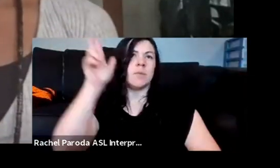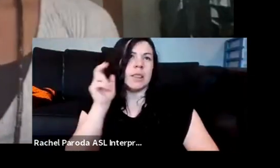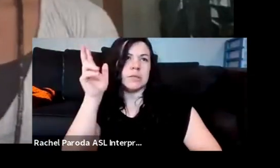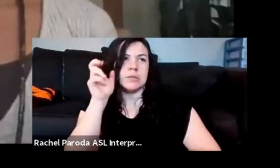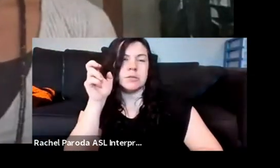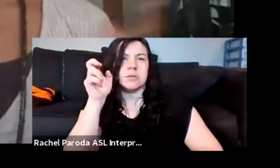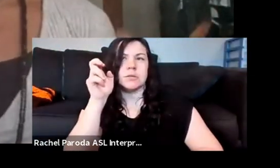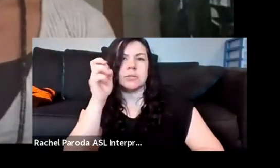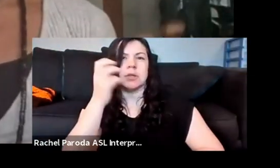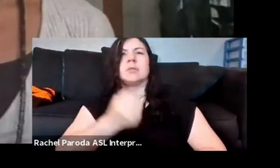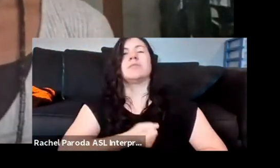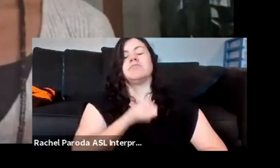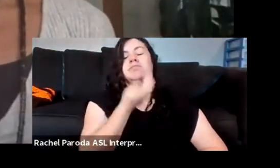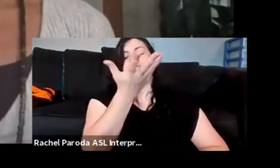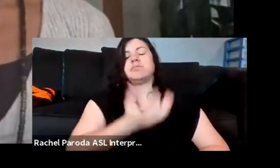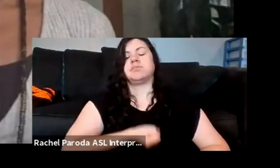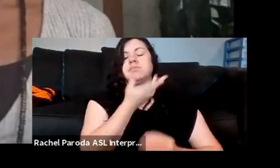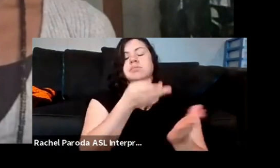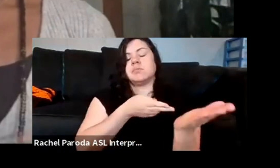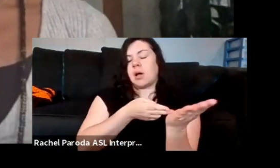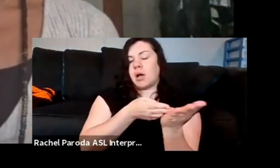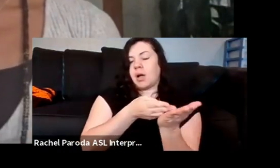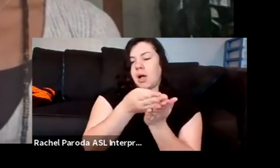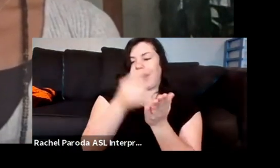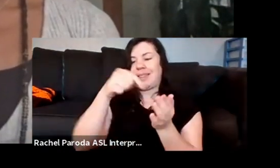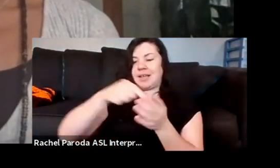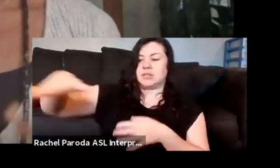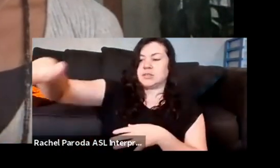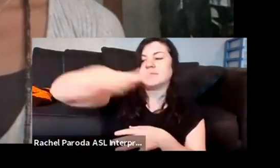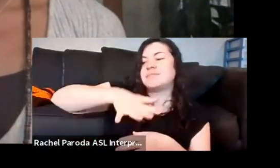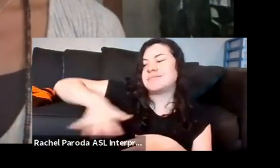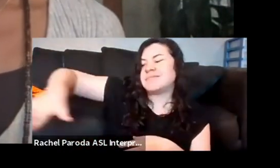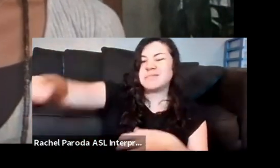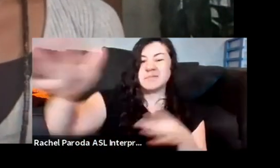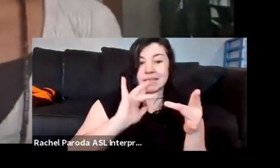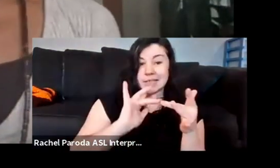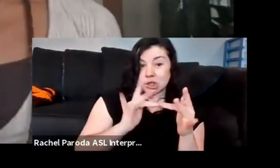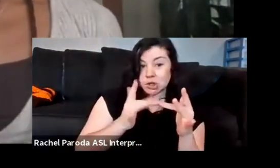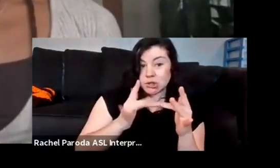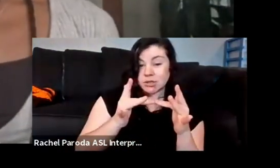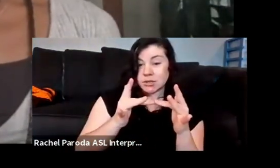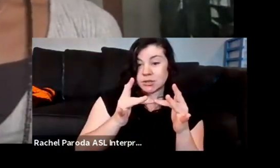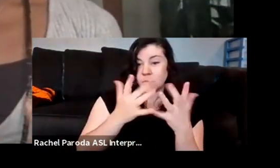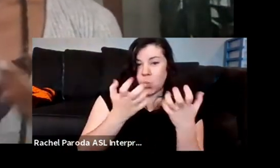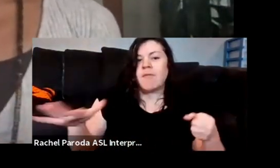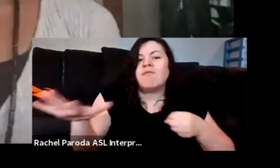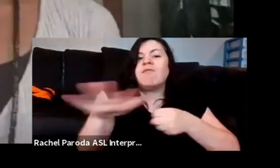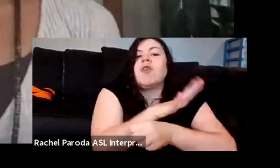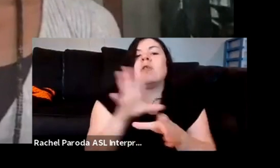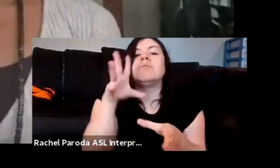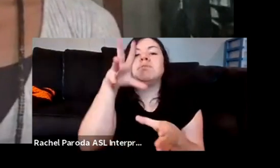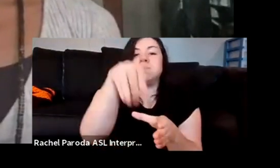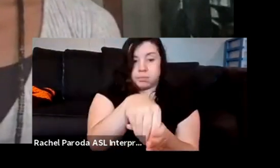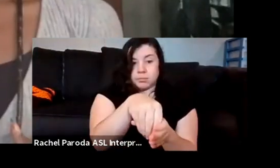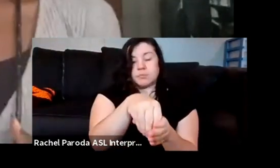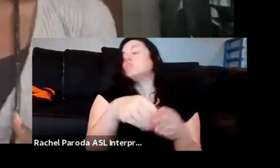true, and so that we can really occupy this, this virtual landscape together fully. And so before we begin any